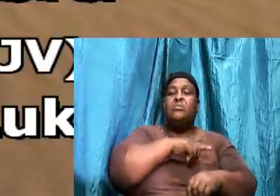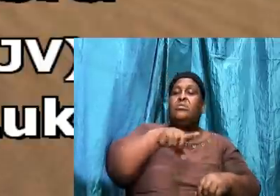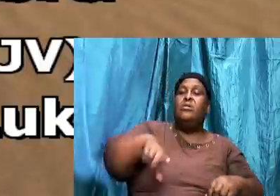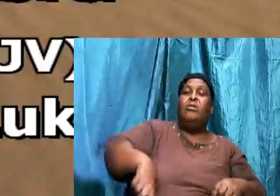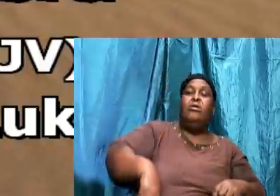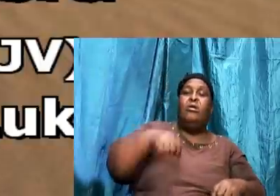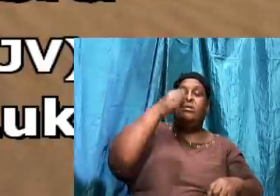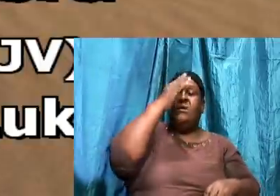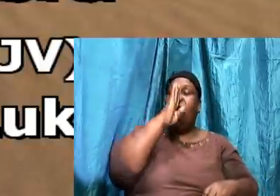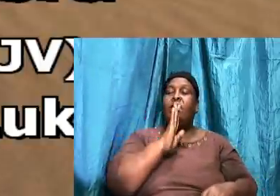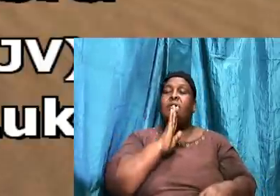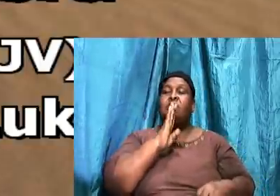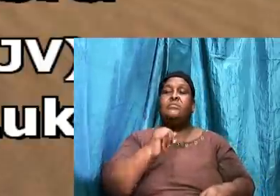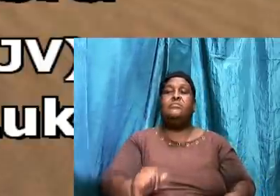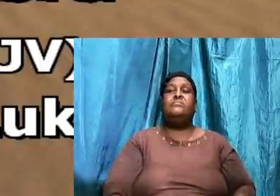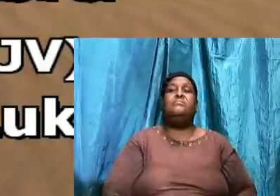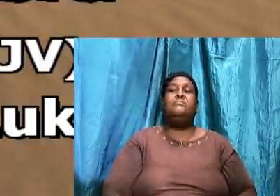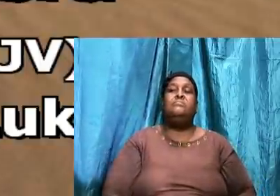In this passage.